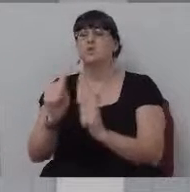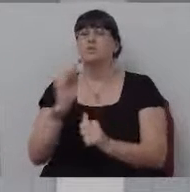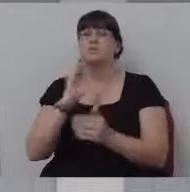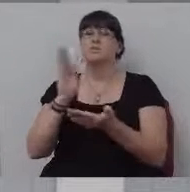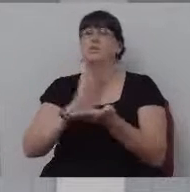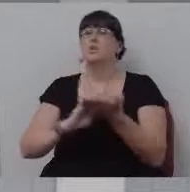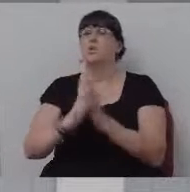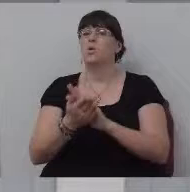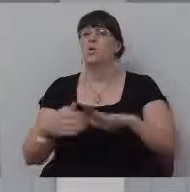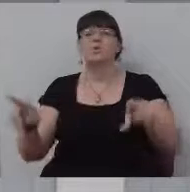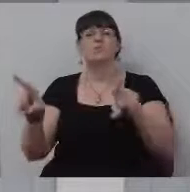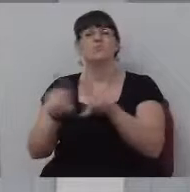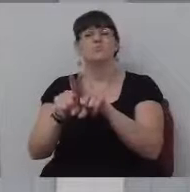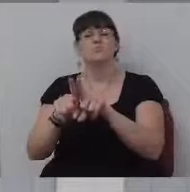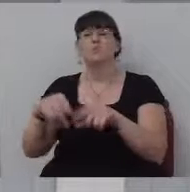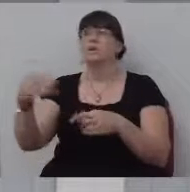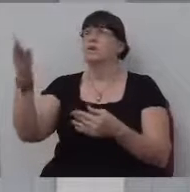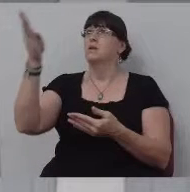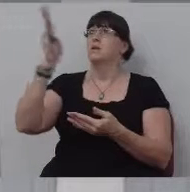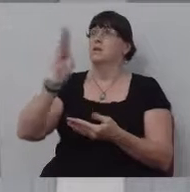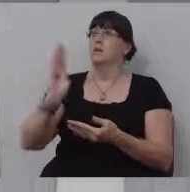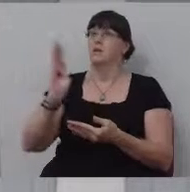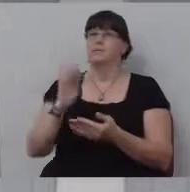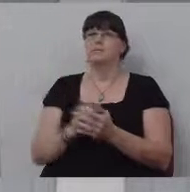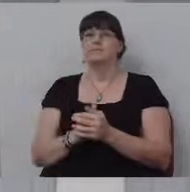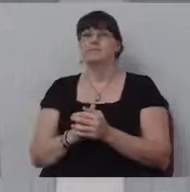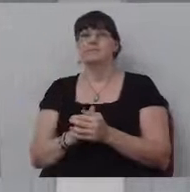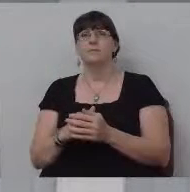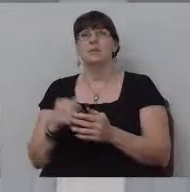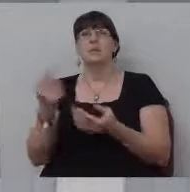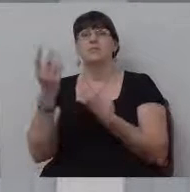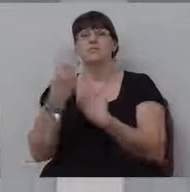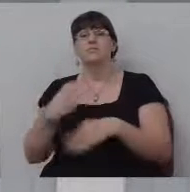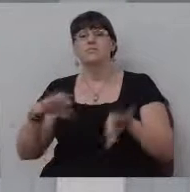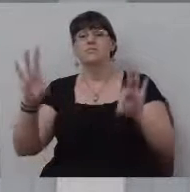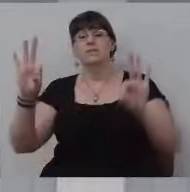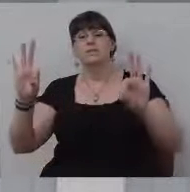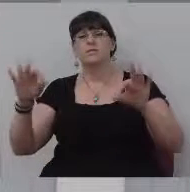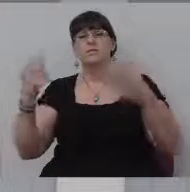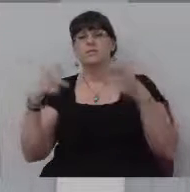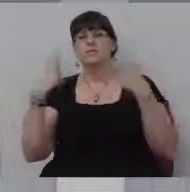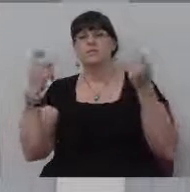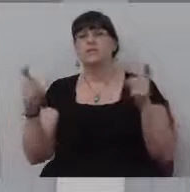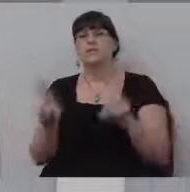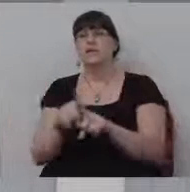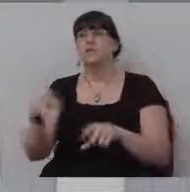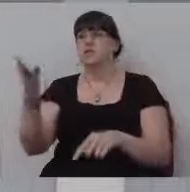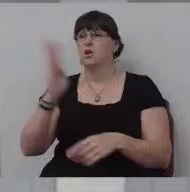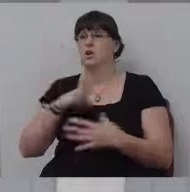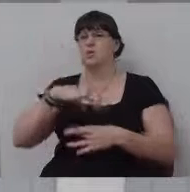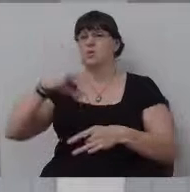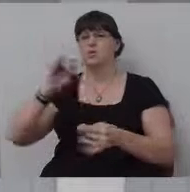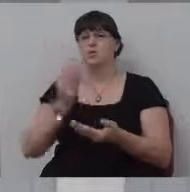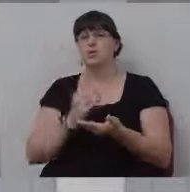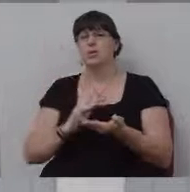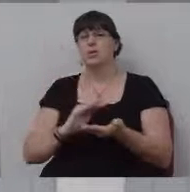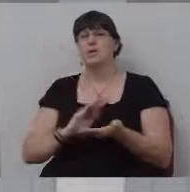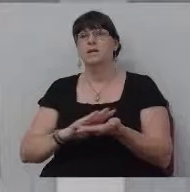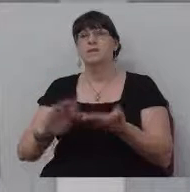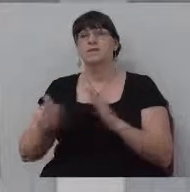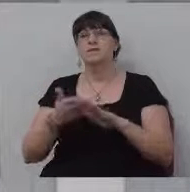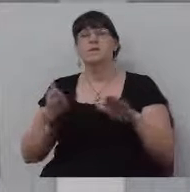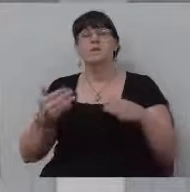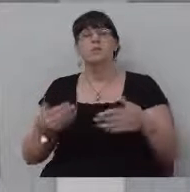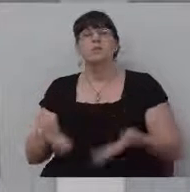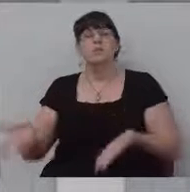be as holy and godly and as free from sin as God the Holy Spirit will give